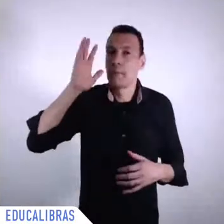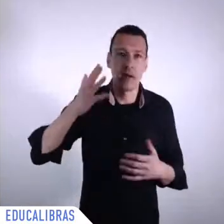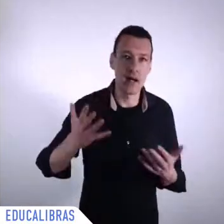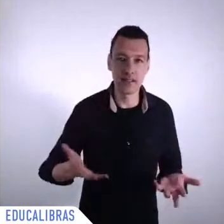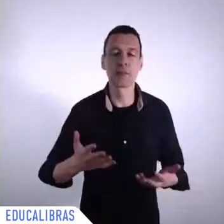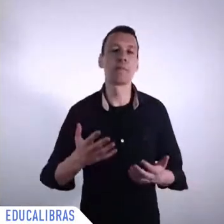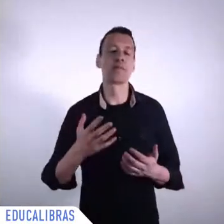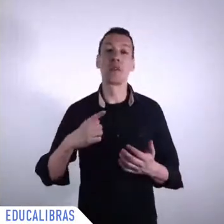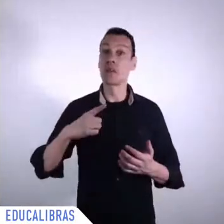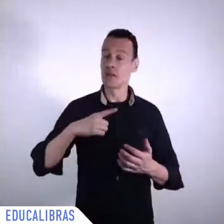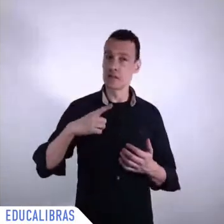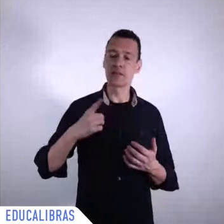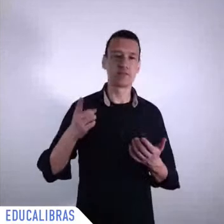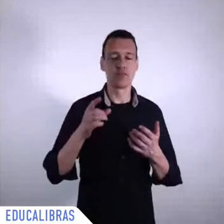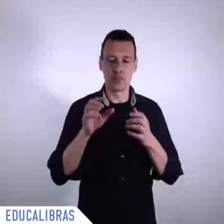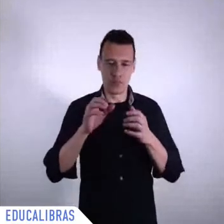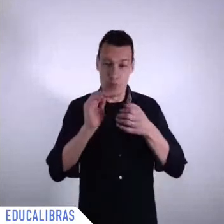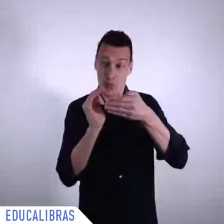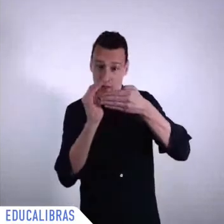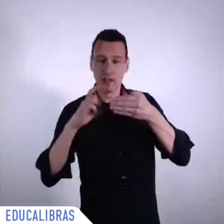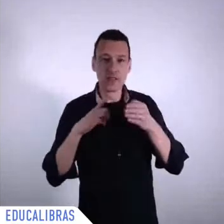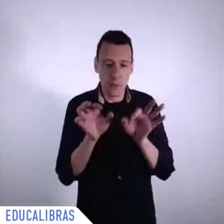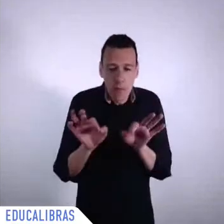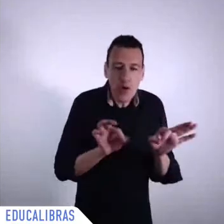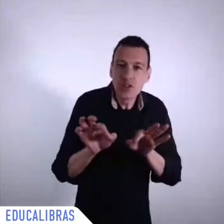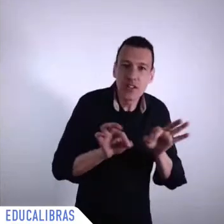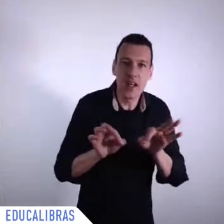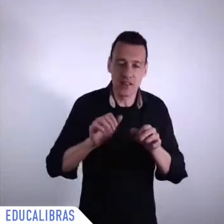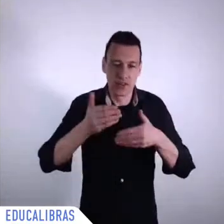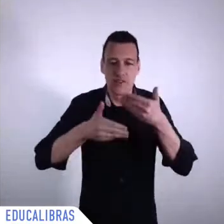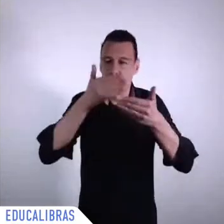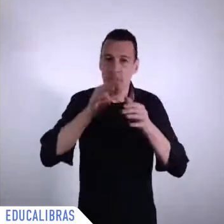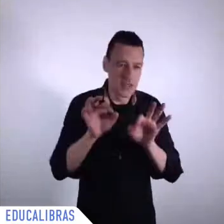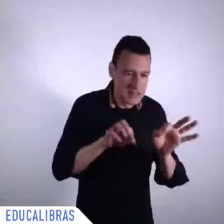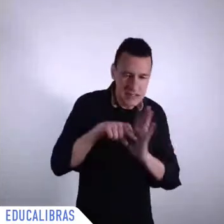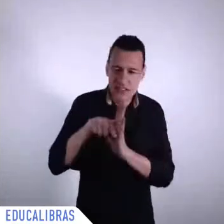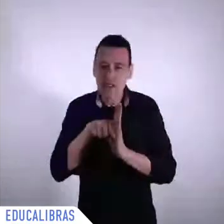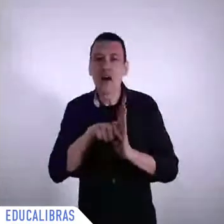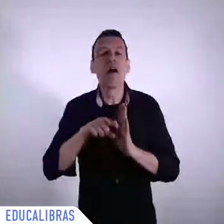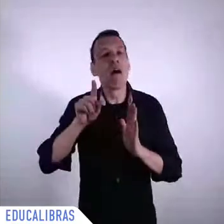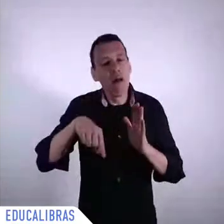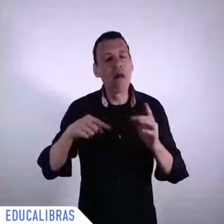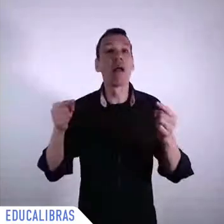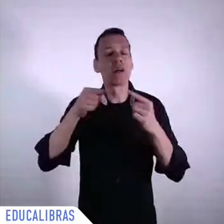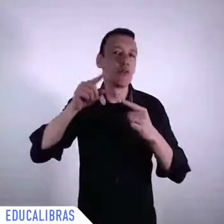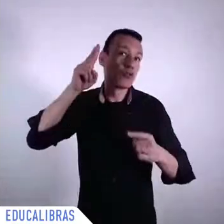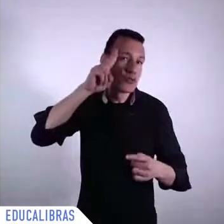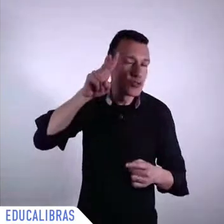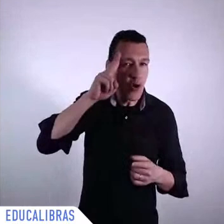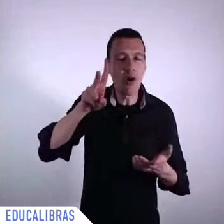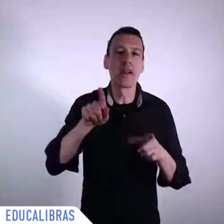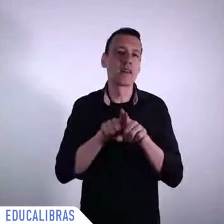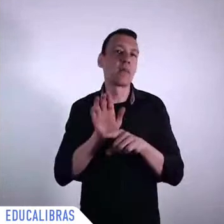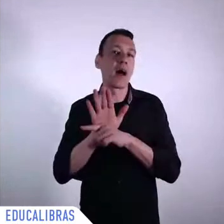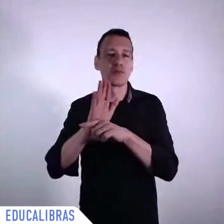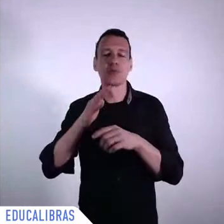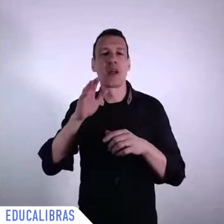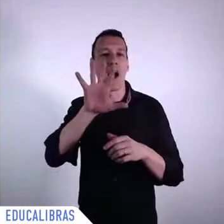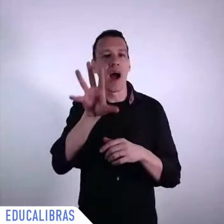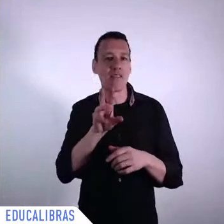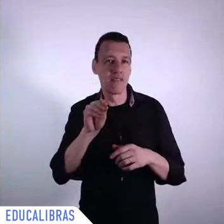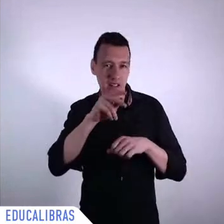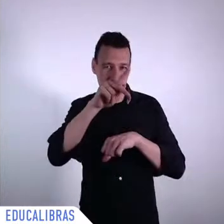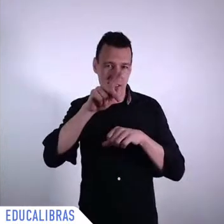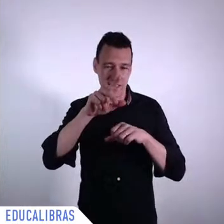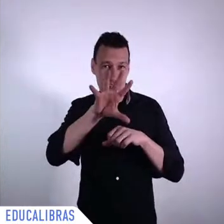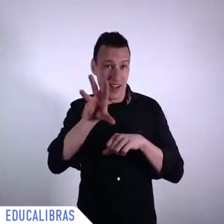general history of Africa and I was happy that it was during my tenure that the ninth volume of this general history of Africa